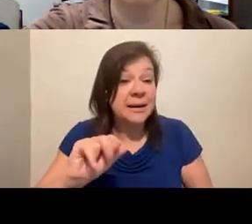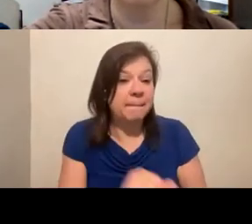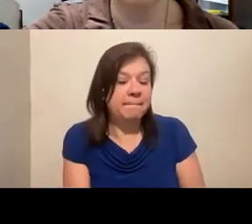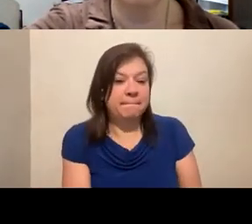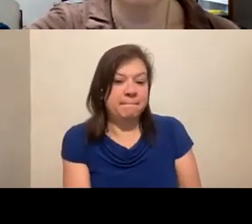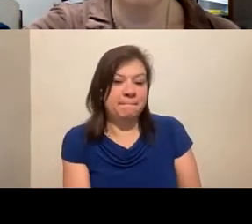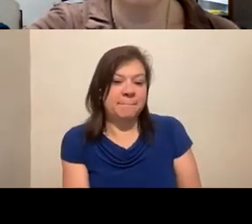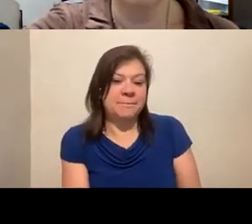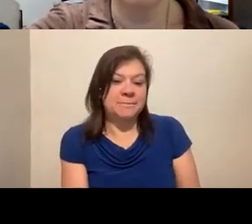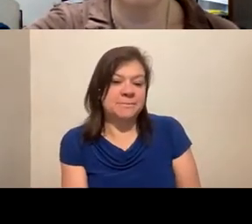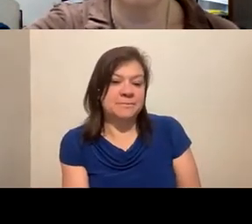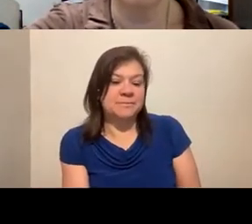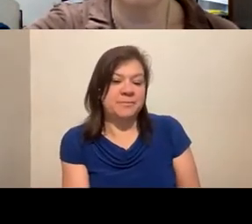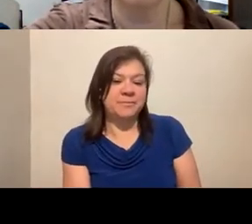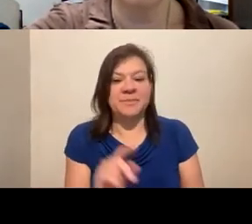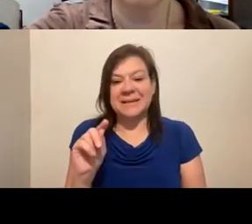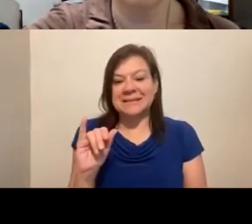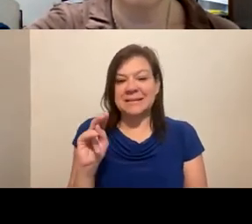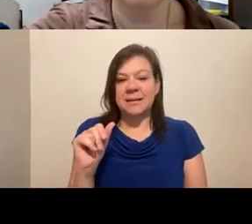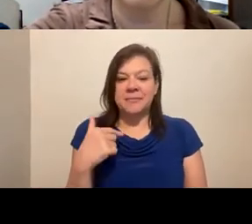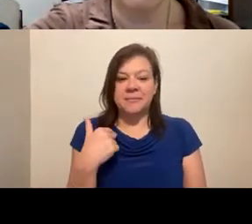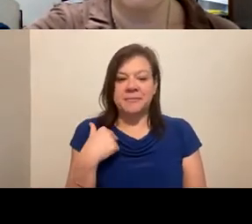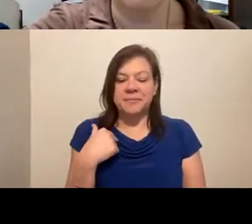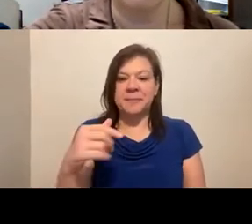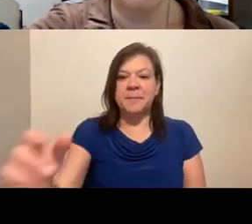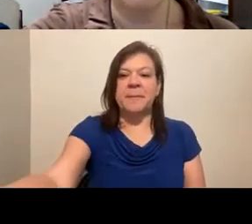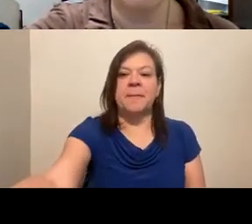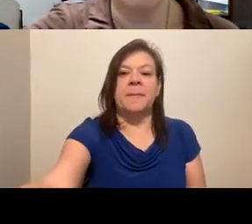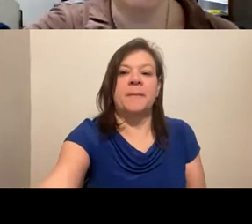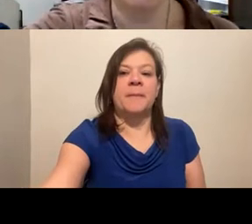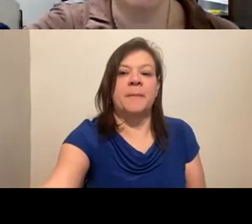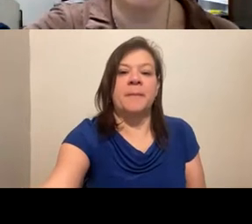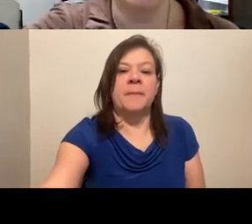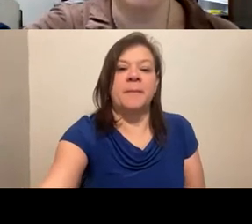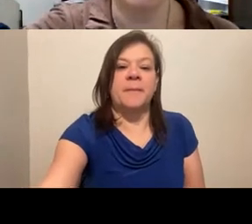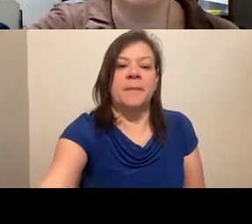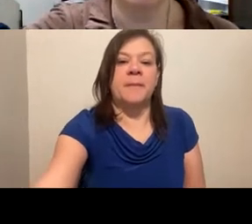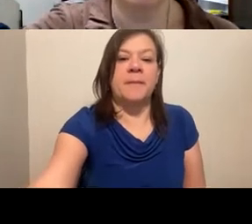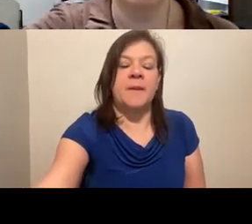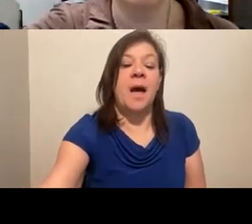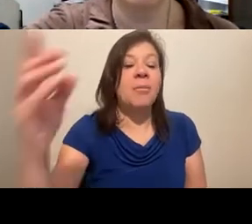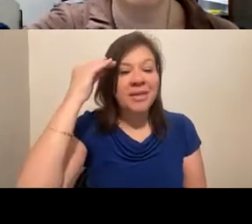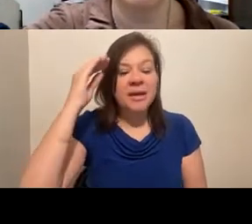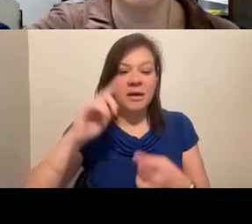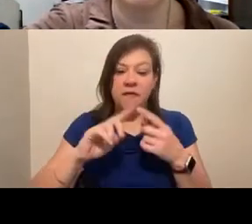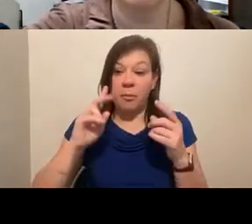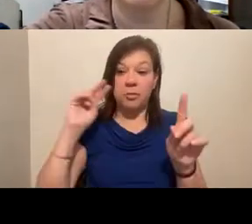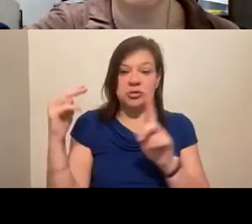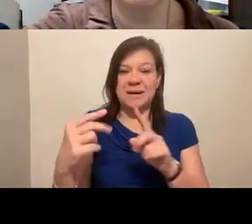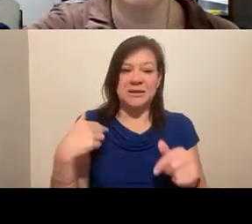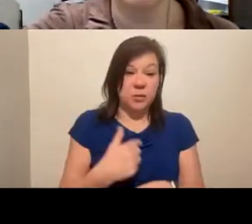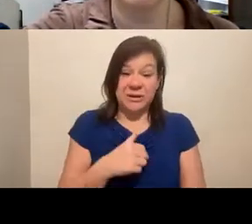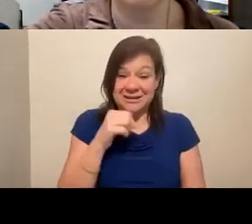So I'm also thinking of it, this is Tina. I'm thinking it also from the perspective of we didn't have LEAD